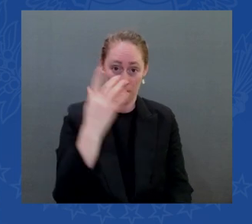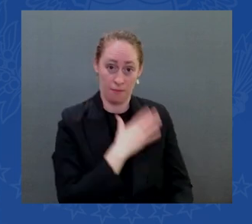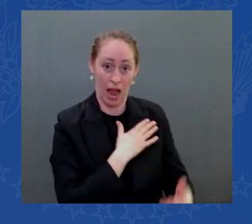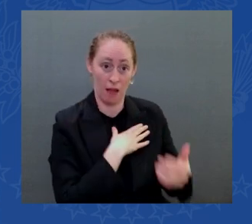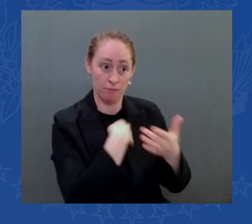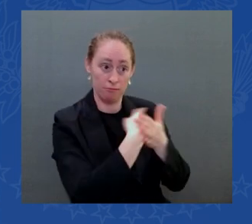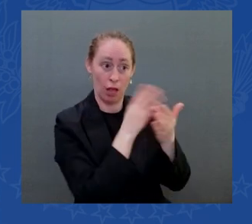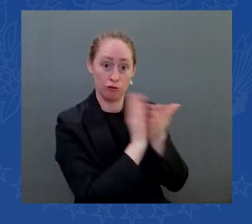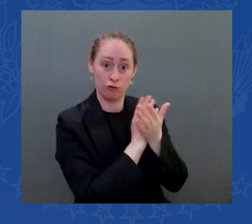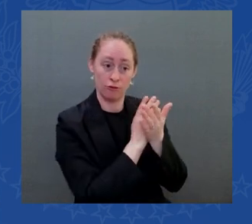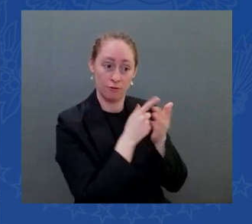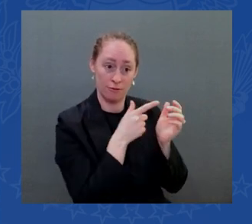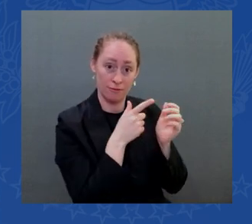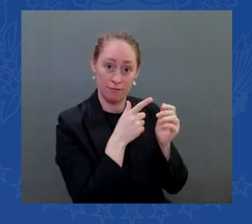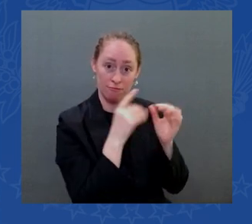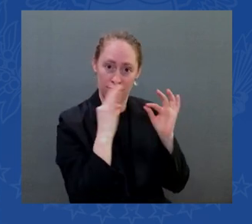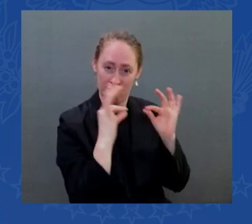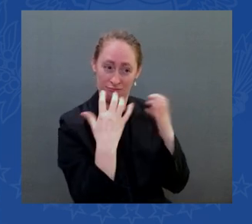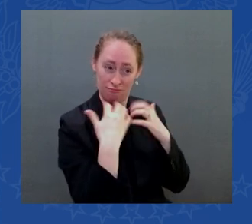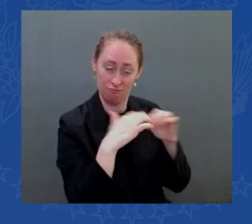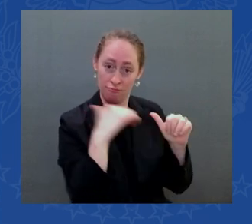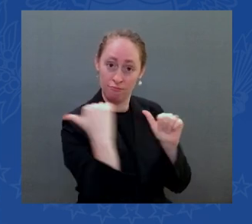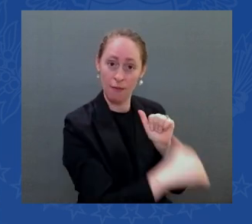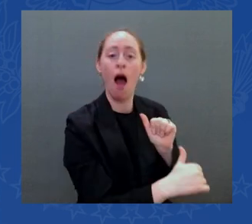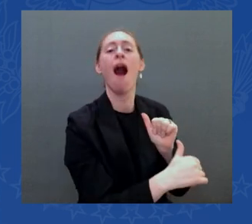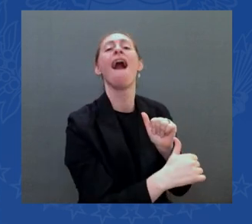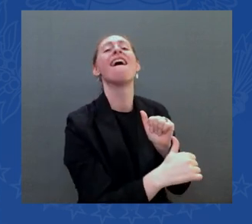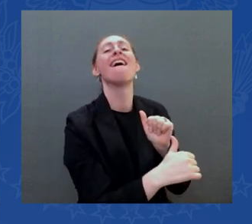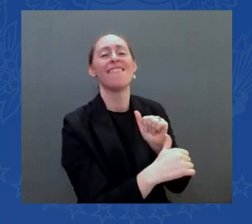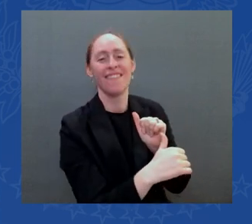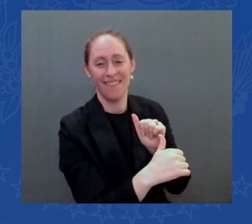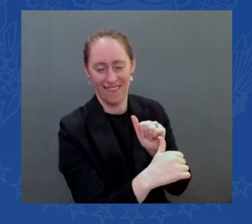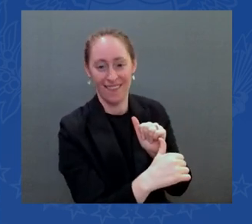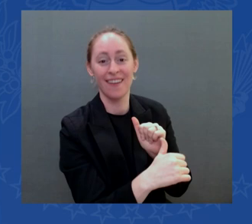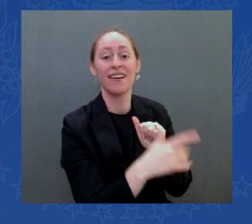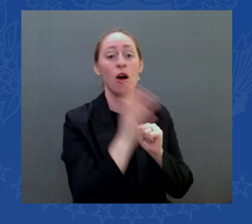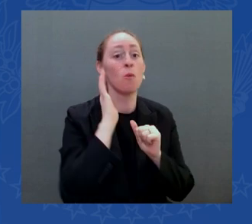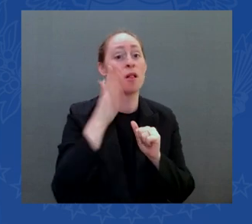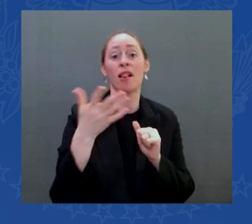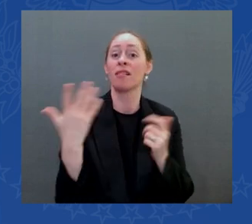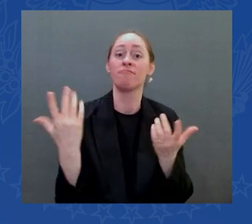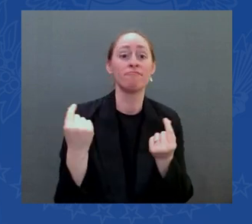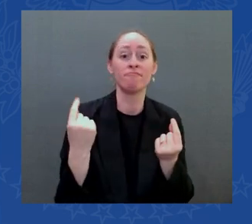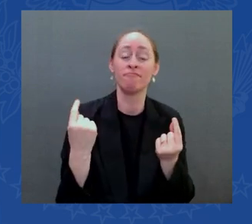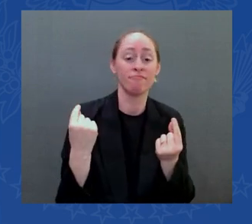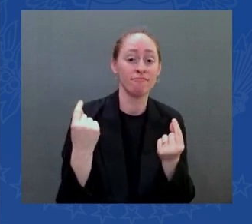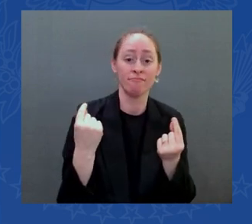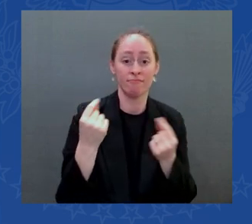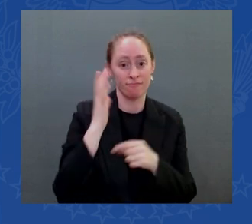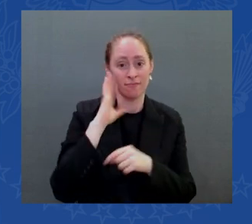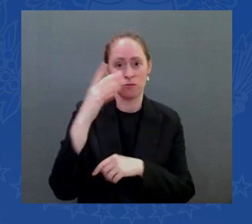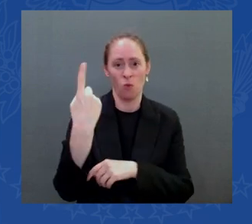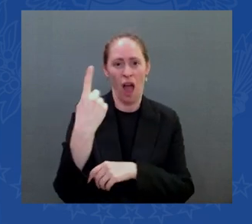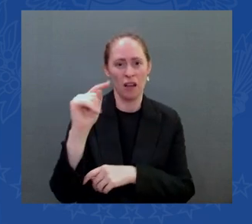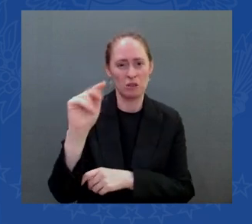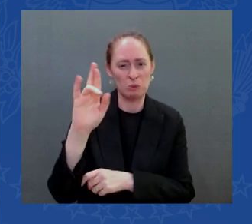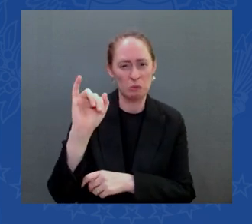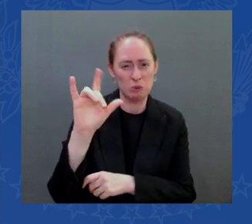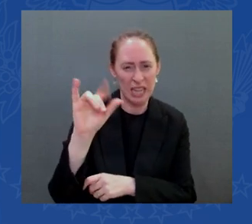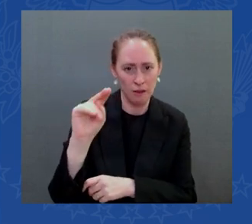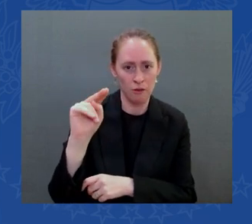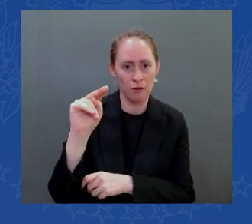one trillion three hundred billion dollars so my republican friends start talking about big